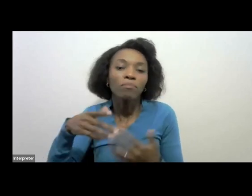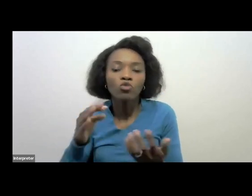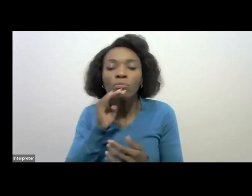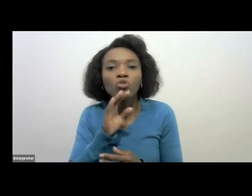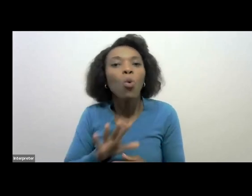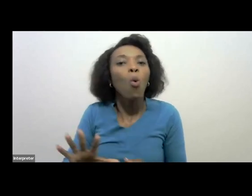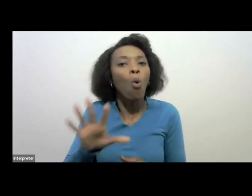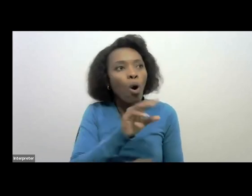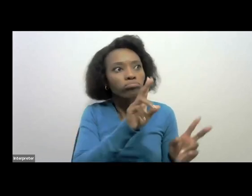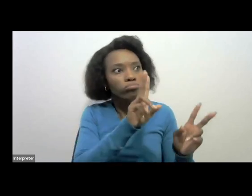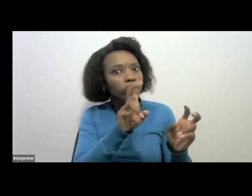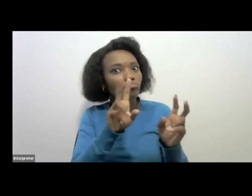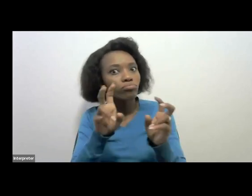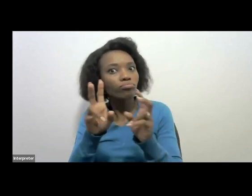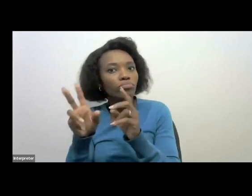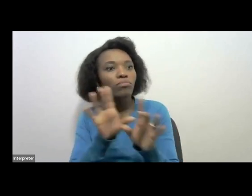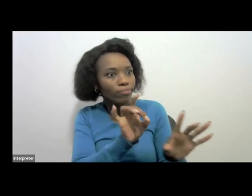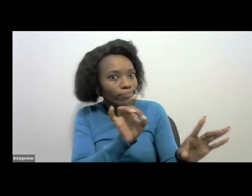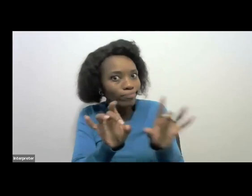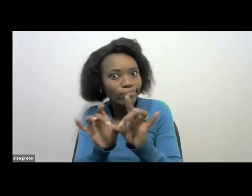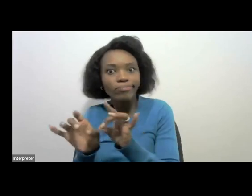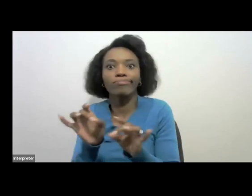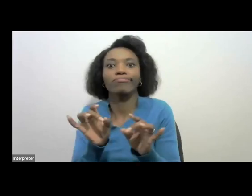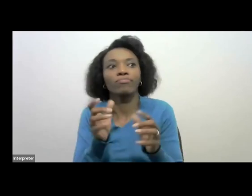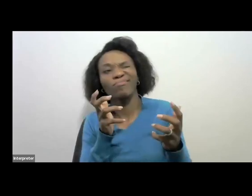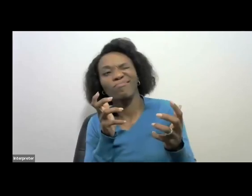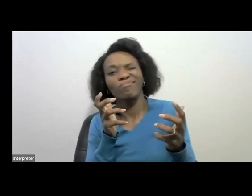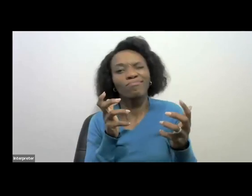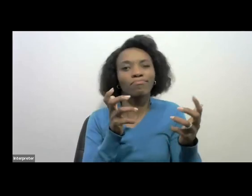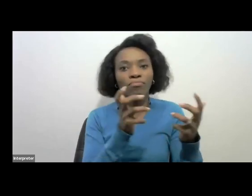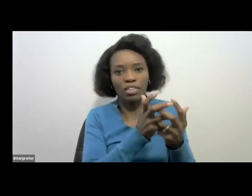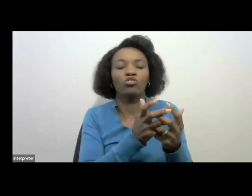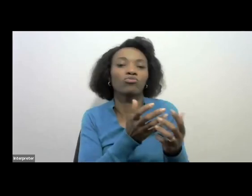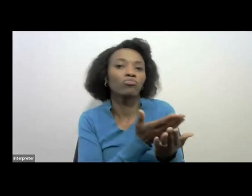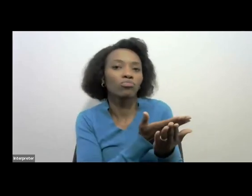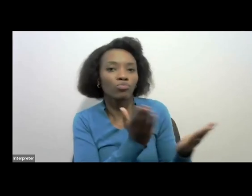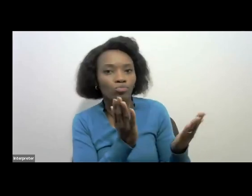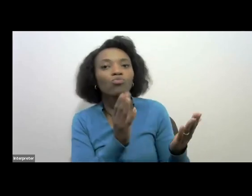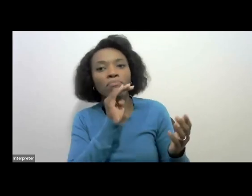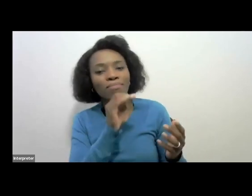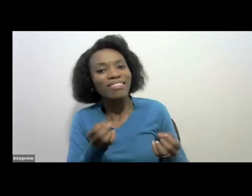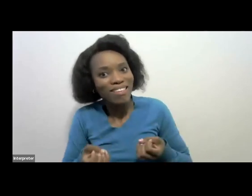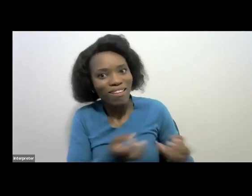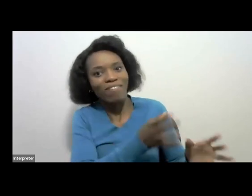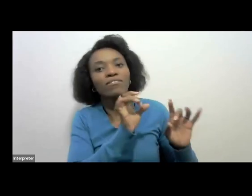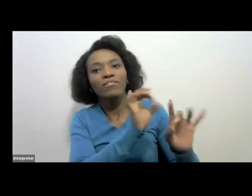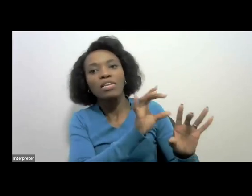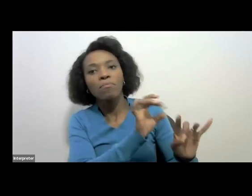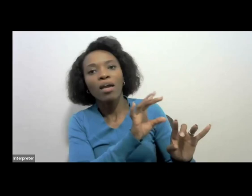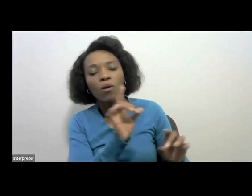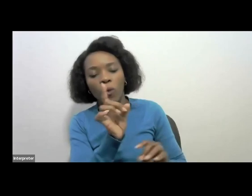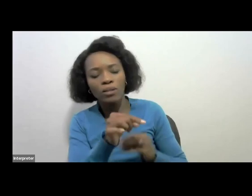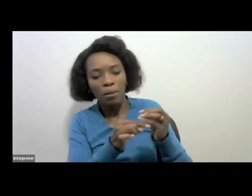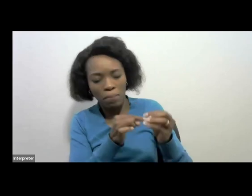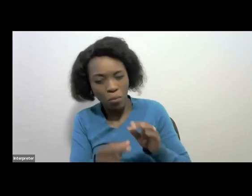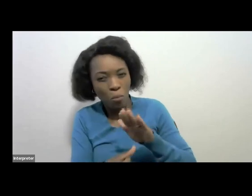this topic, we're carefully selected to really provide you with feedback on the key issues